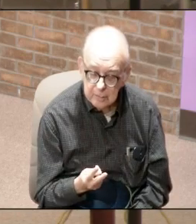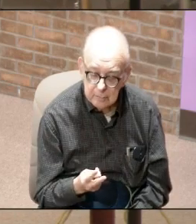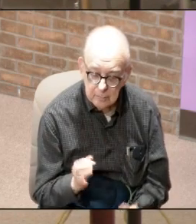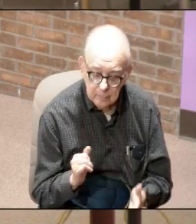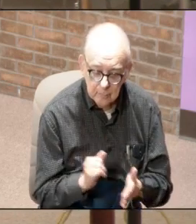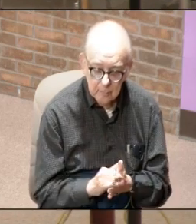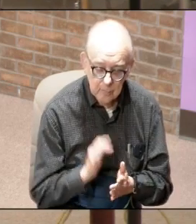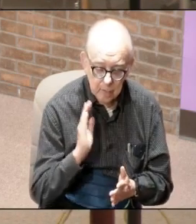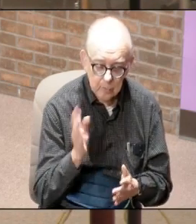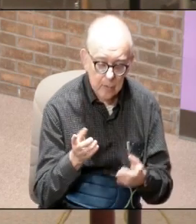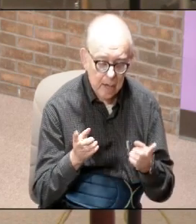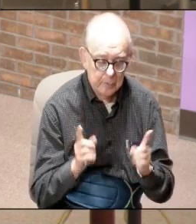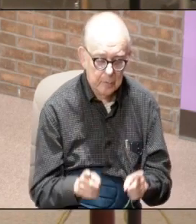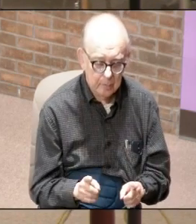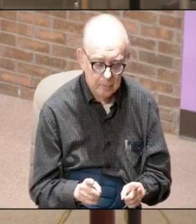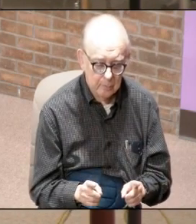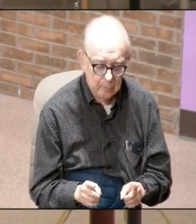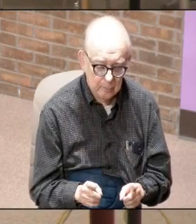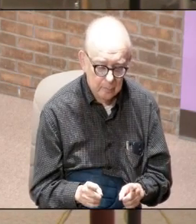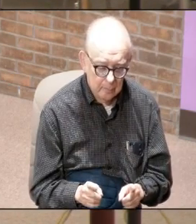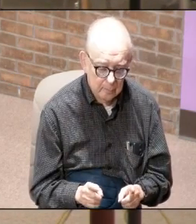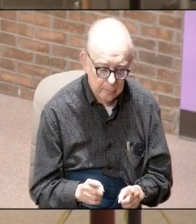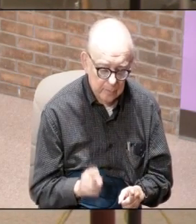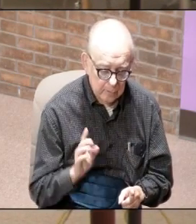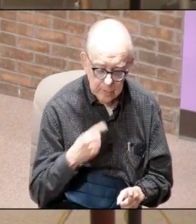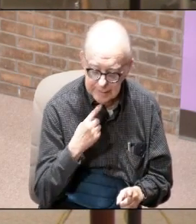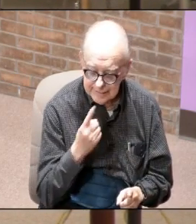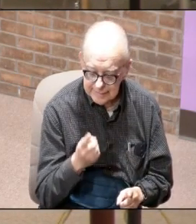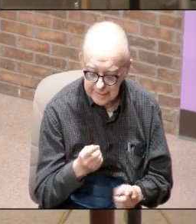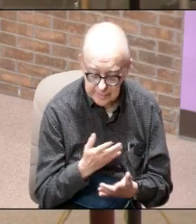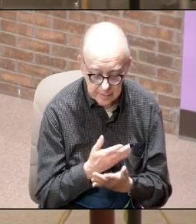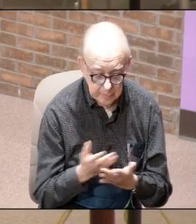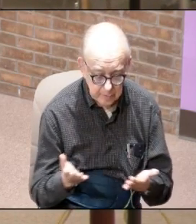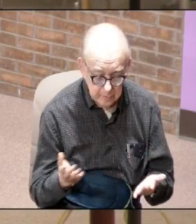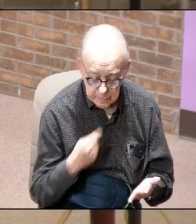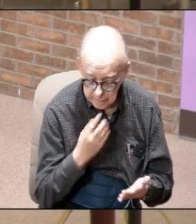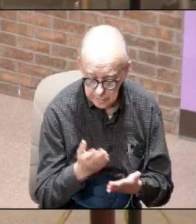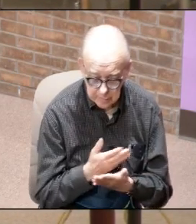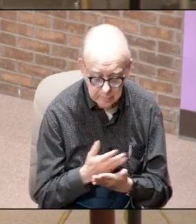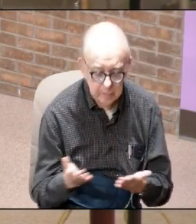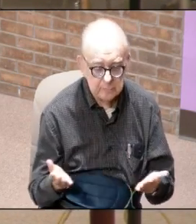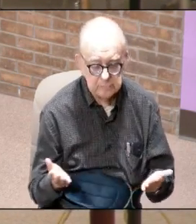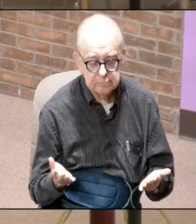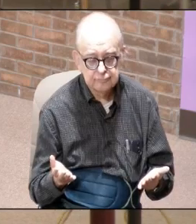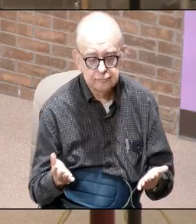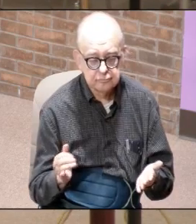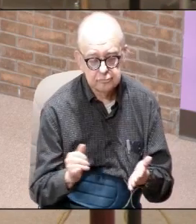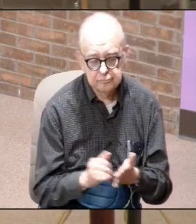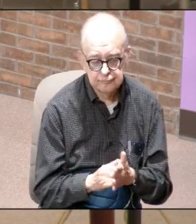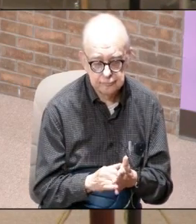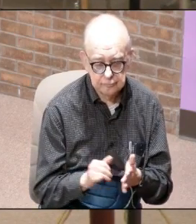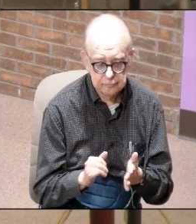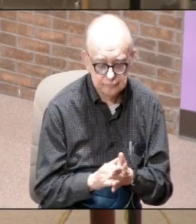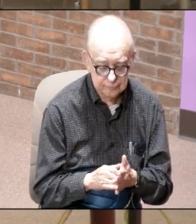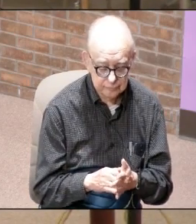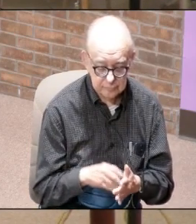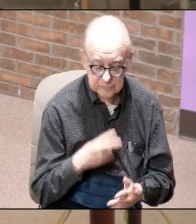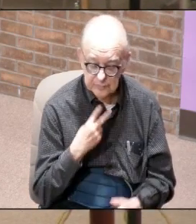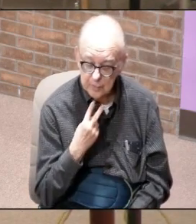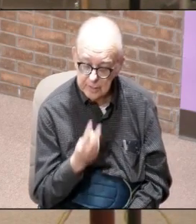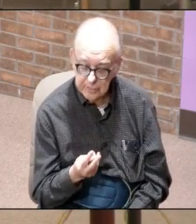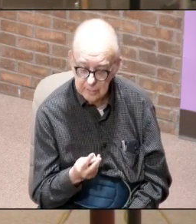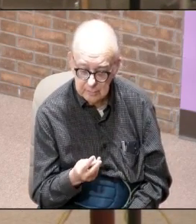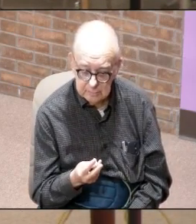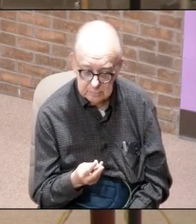that's going to occur that's going to say something and let me say this to you all that this voice